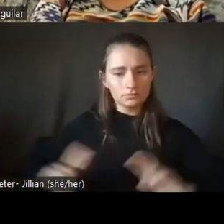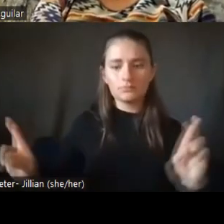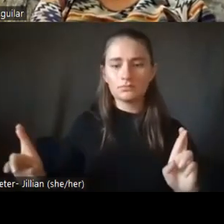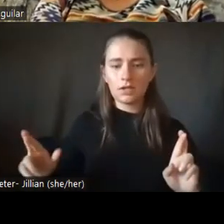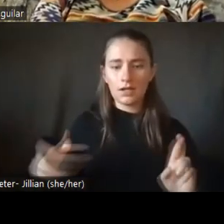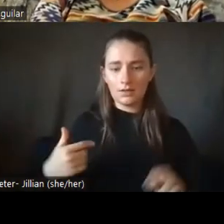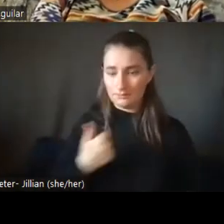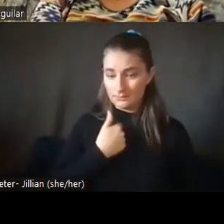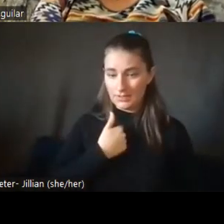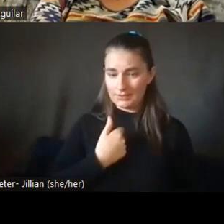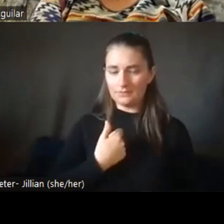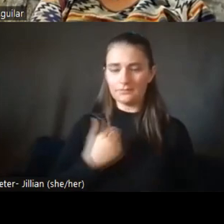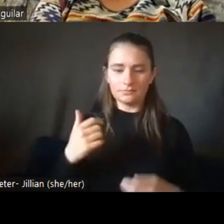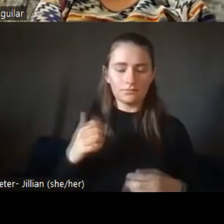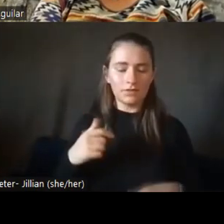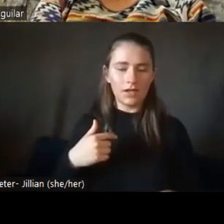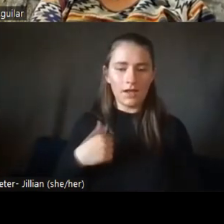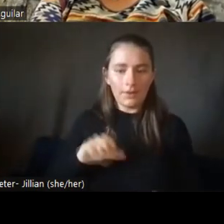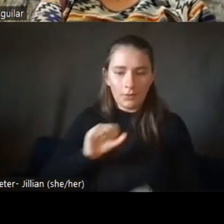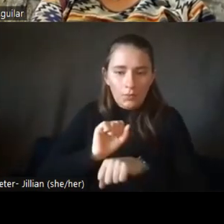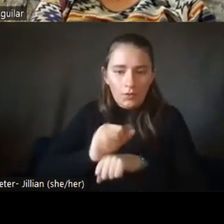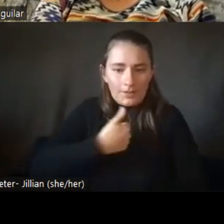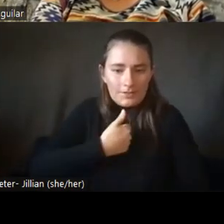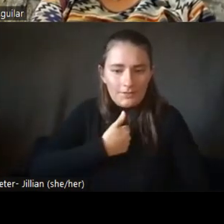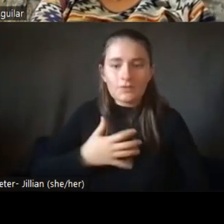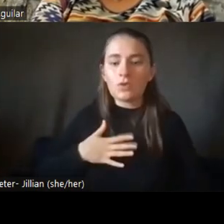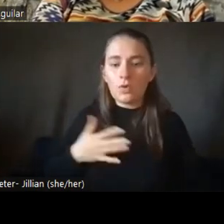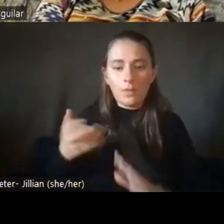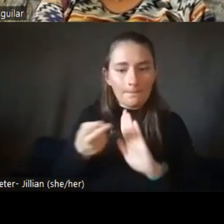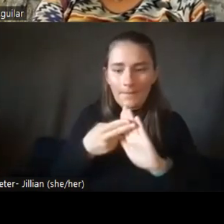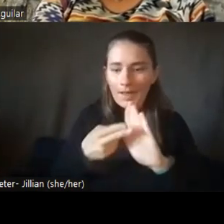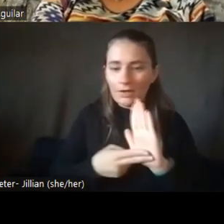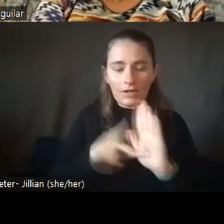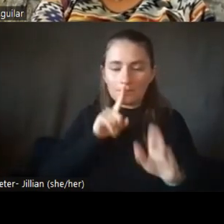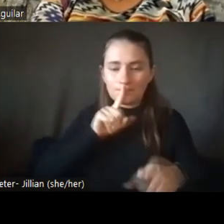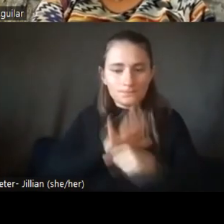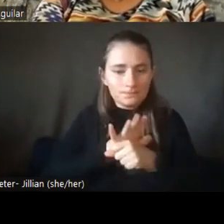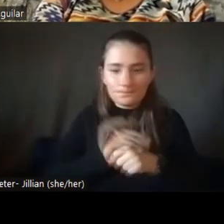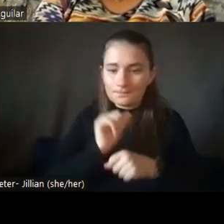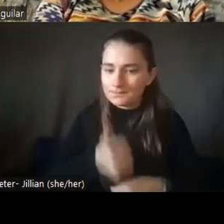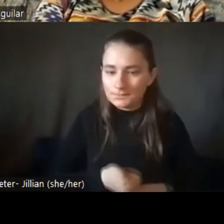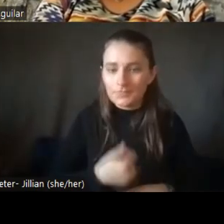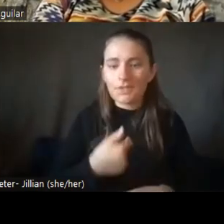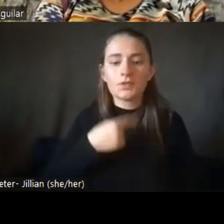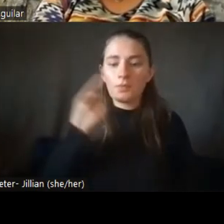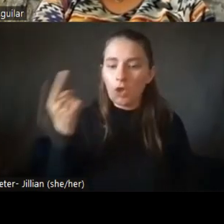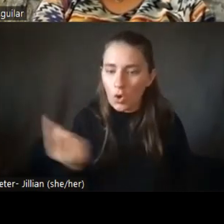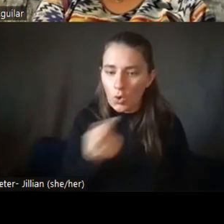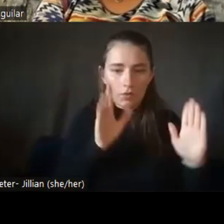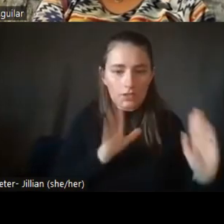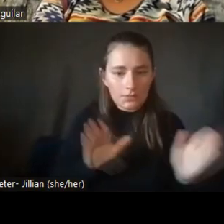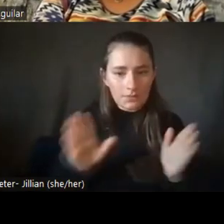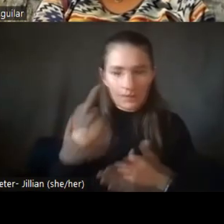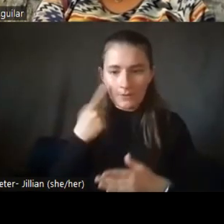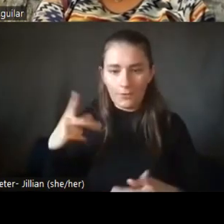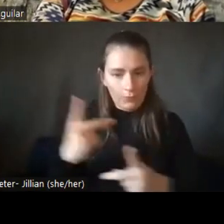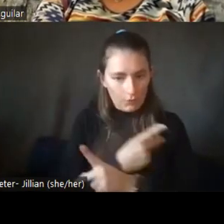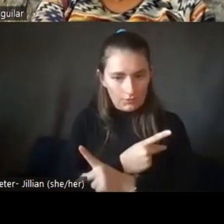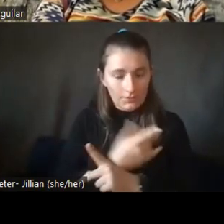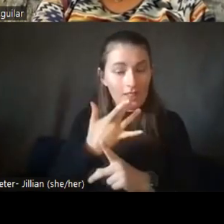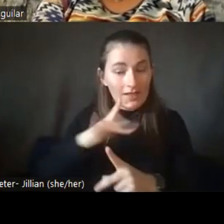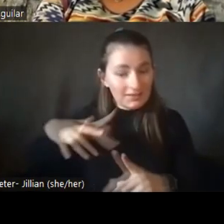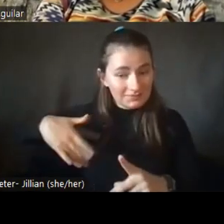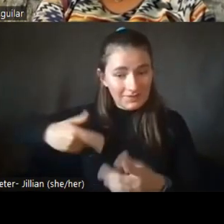-employed. So I tell people, you know, my contracts aren't guaranteed, so I'm always prepared for the worse. And luckily it hasn't